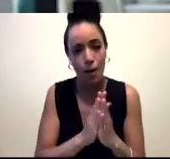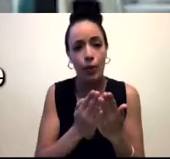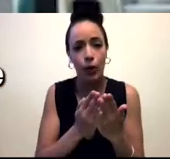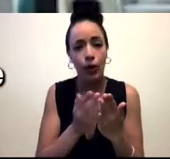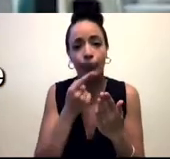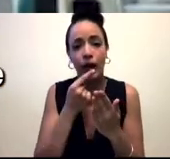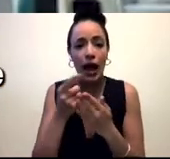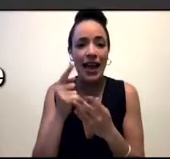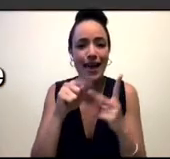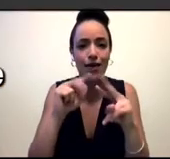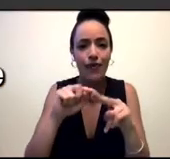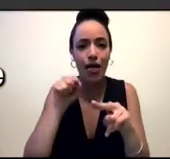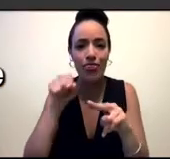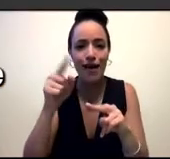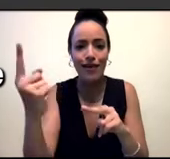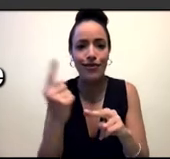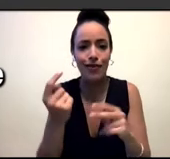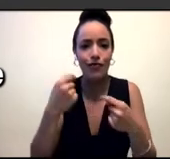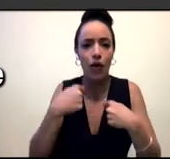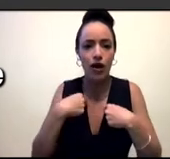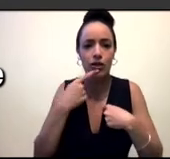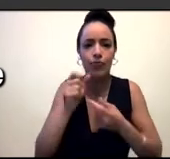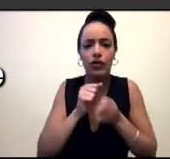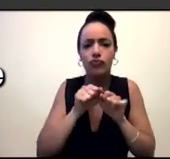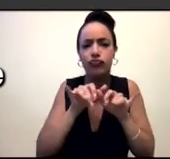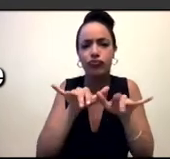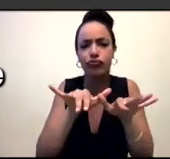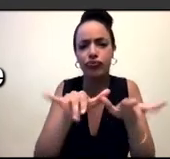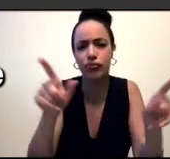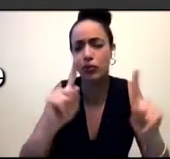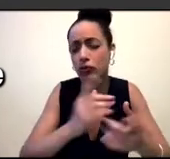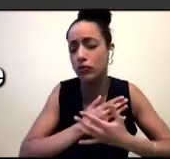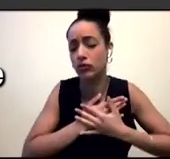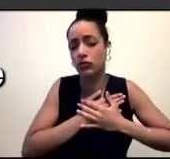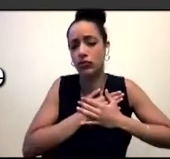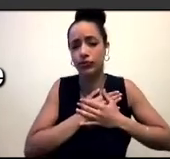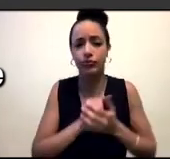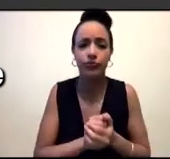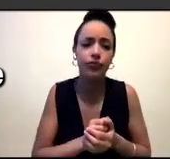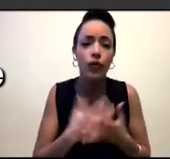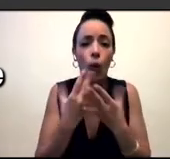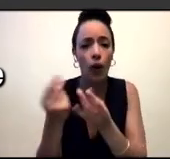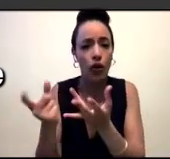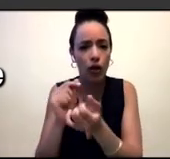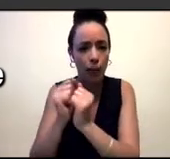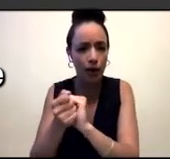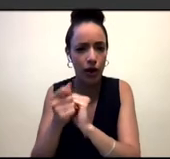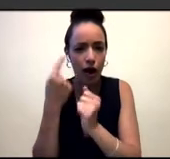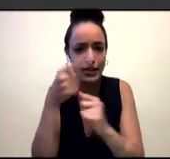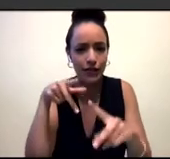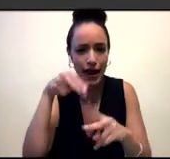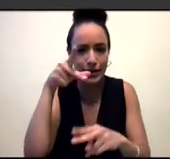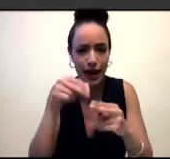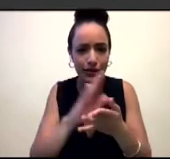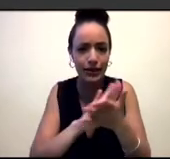in August 2018 to much acclaim. And along with Safiya El-Hilu, Fatma is the editor of Halal If You Hear Me